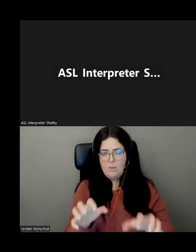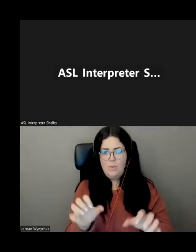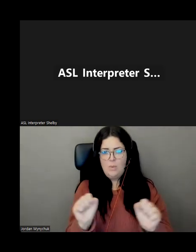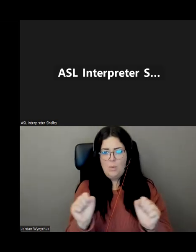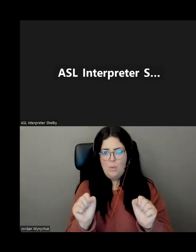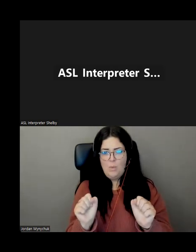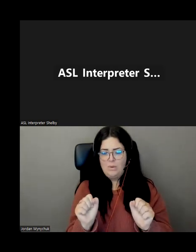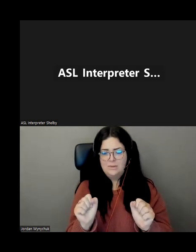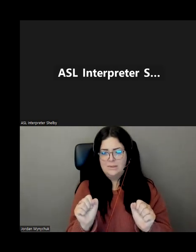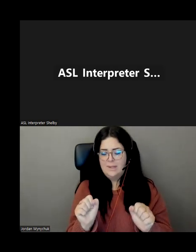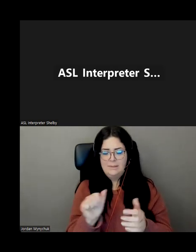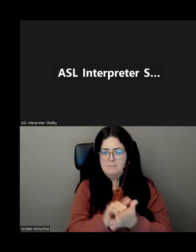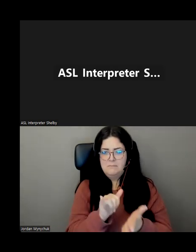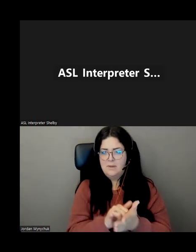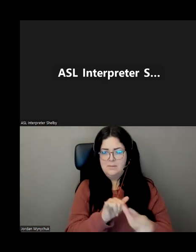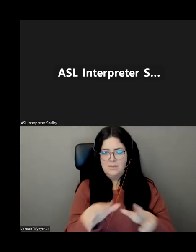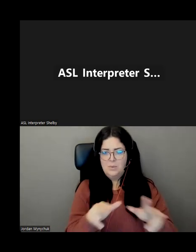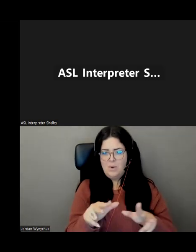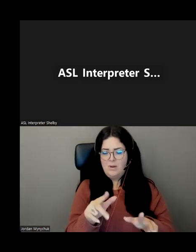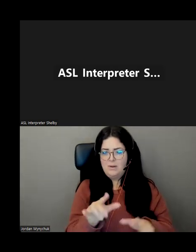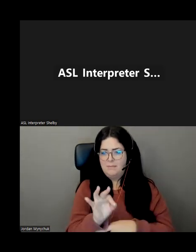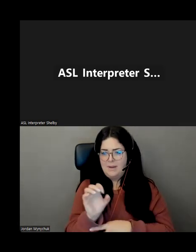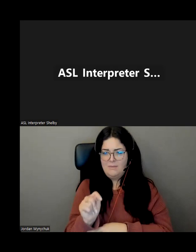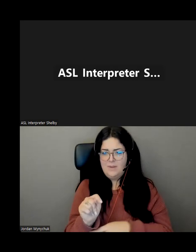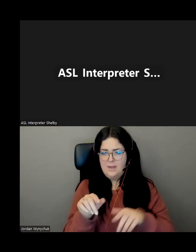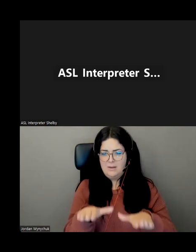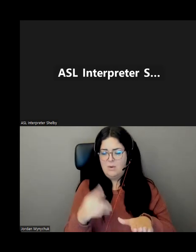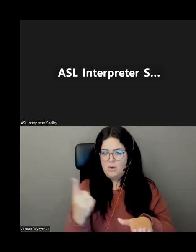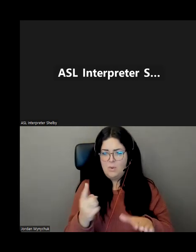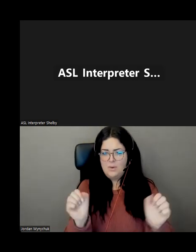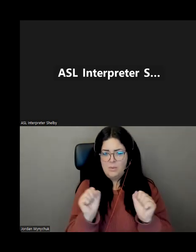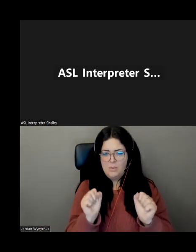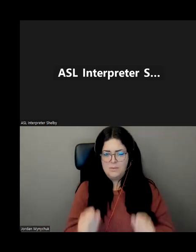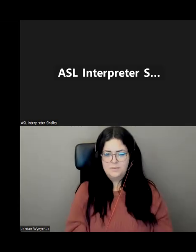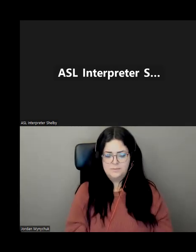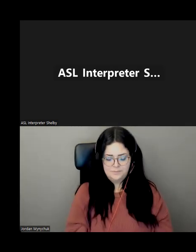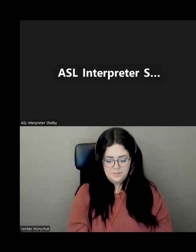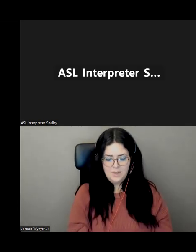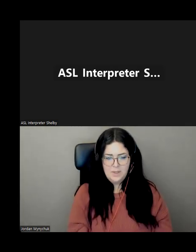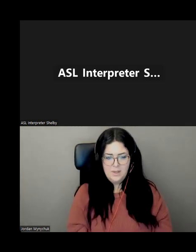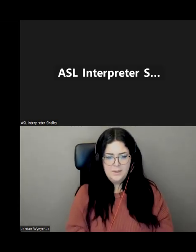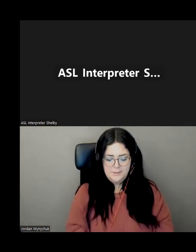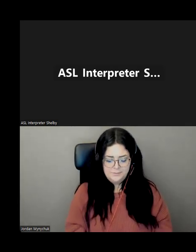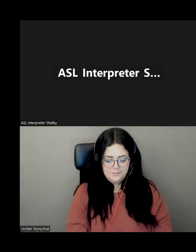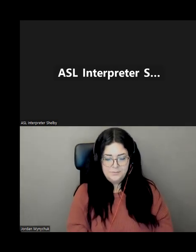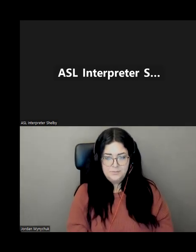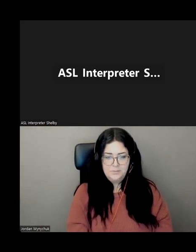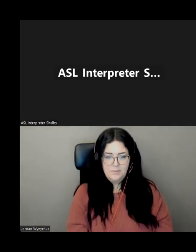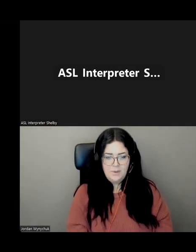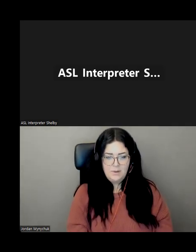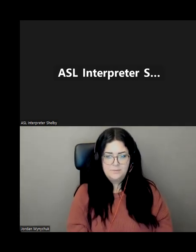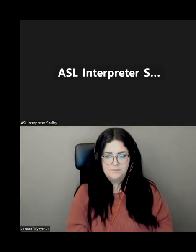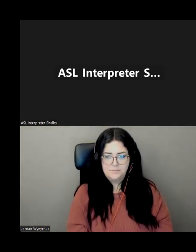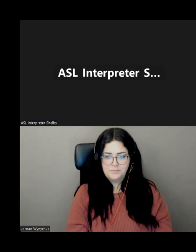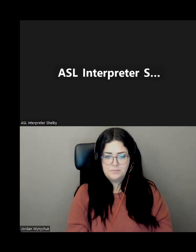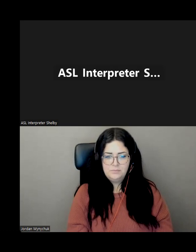feet you just can't do it crazy anyways i was gonna be i